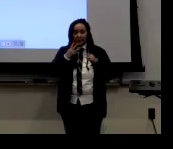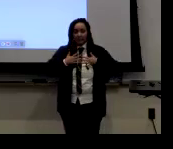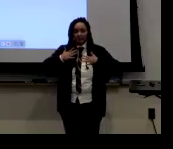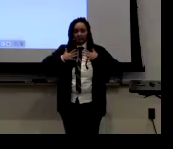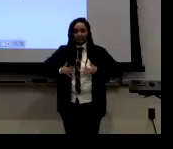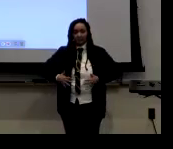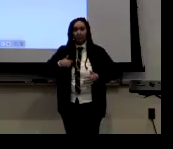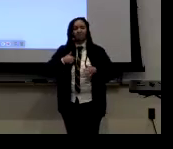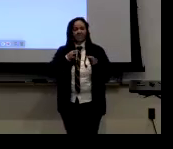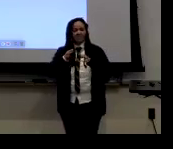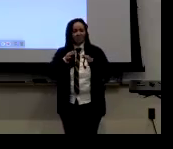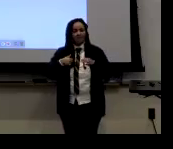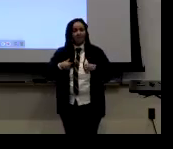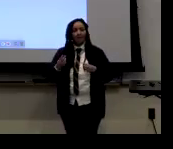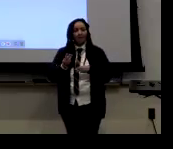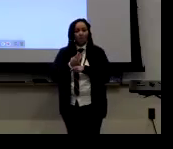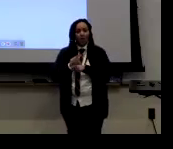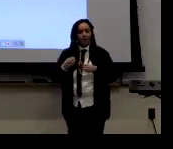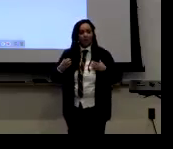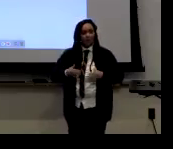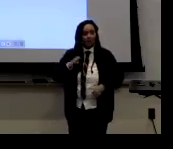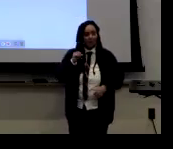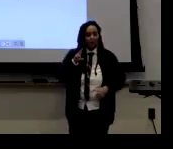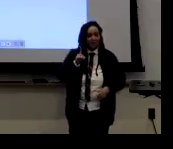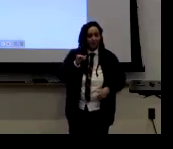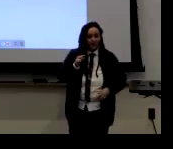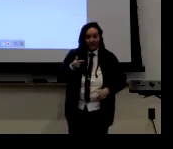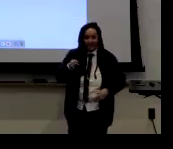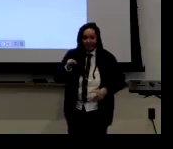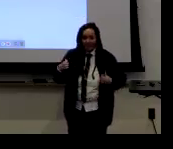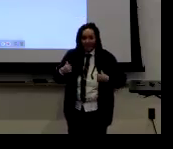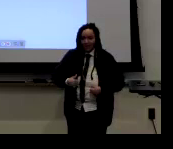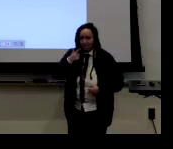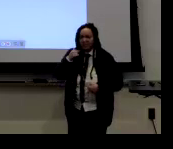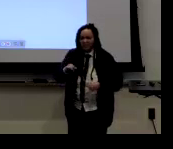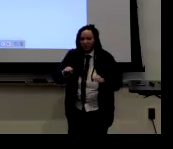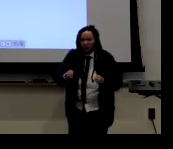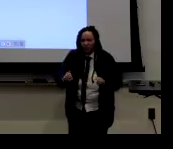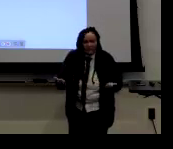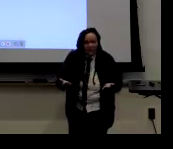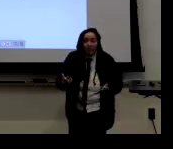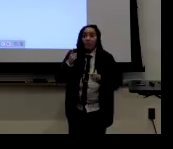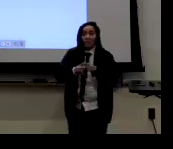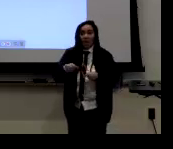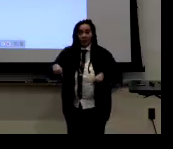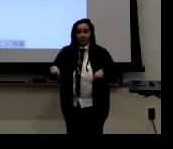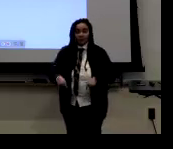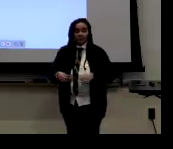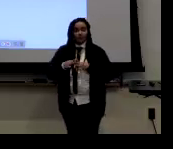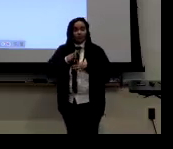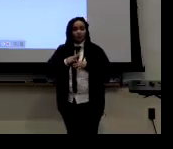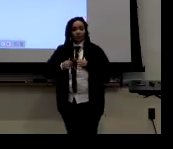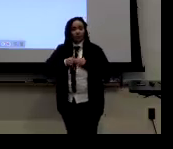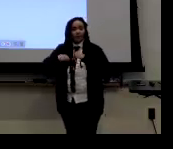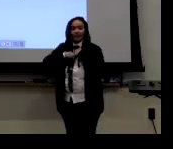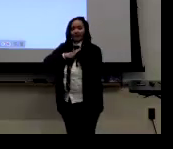If you see, um, you know, my clothes, my body, how I, how I carry myself, um, I mean, it's cold